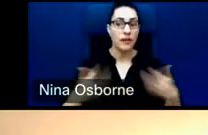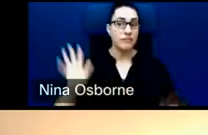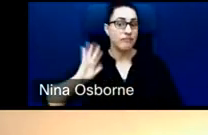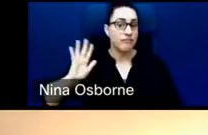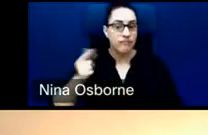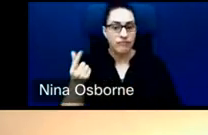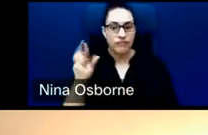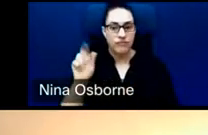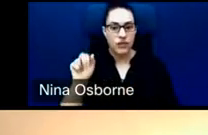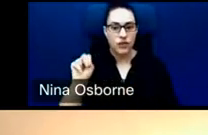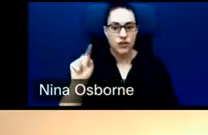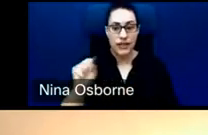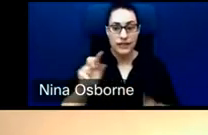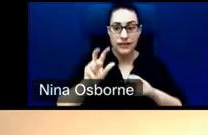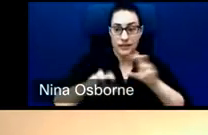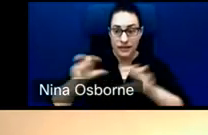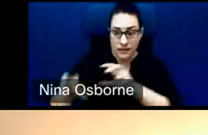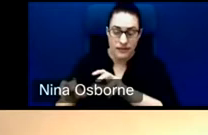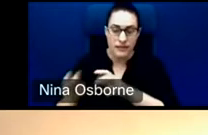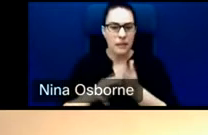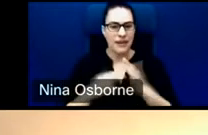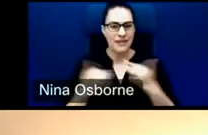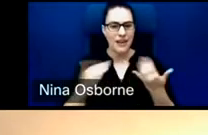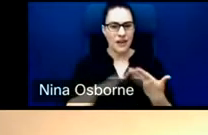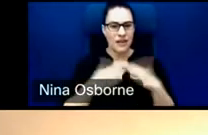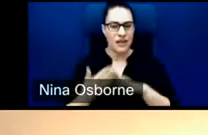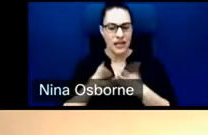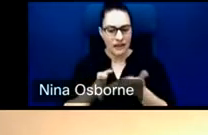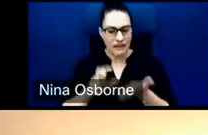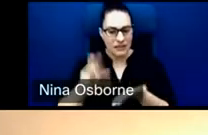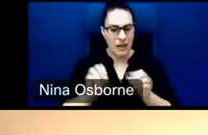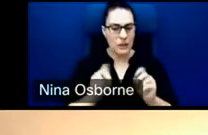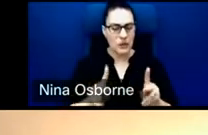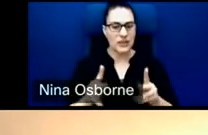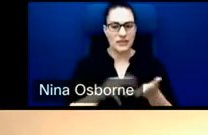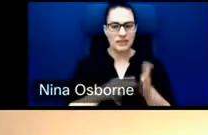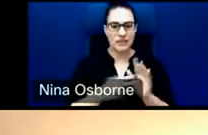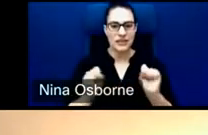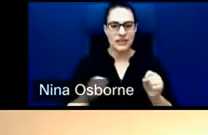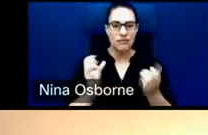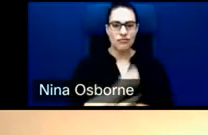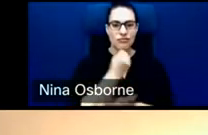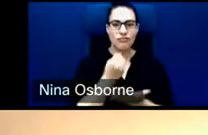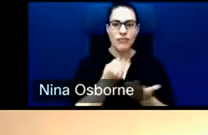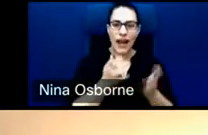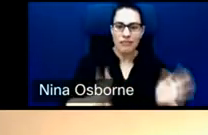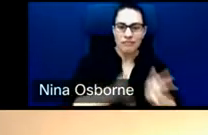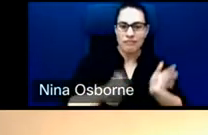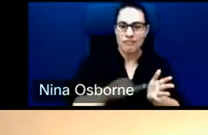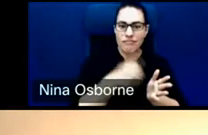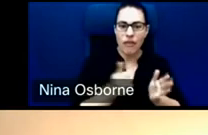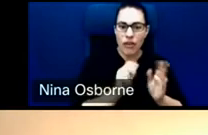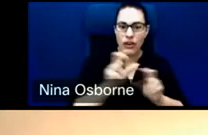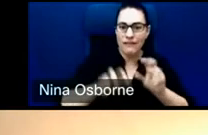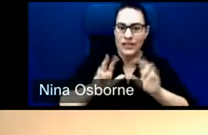into an investment opportunity that we were able to participate in and mobilize other investors like NetTree Foundation as